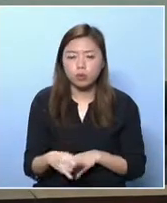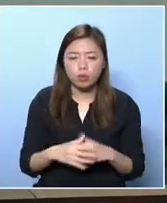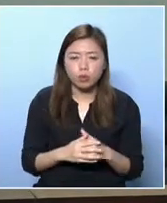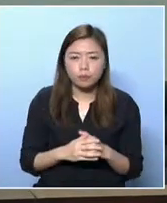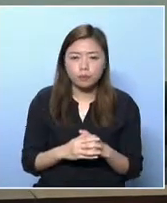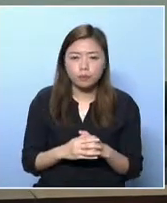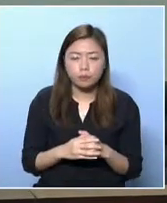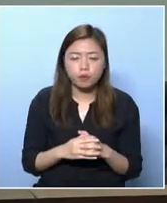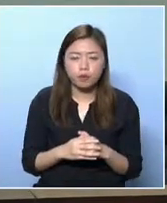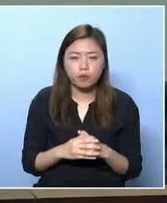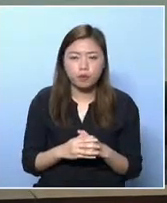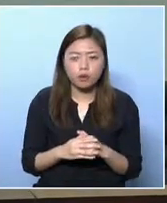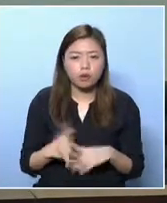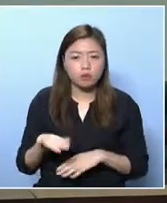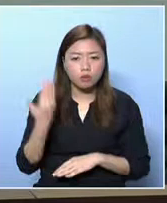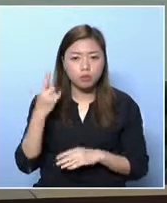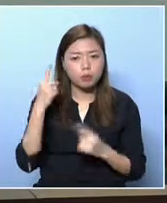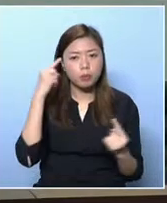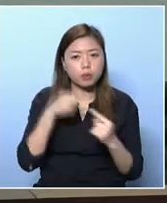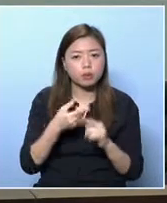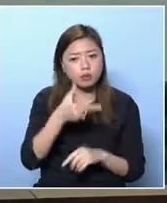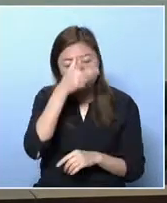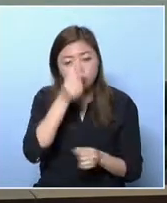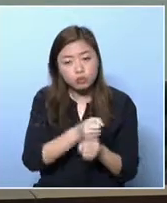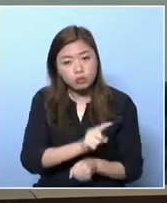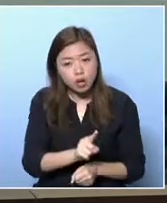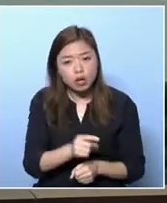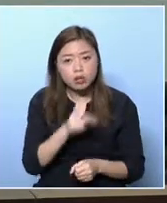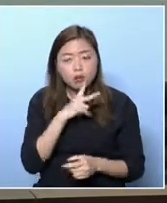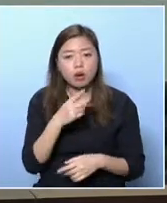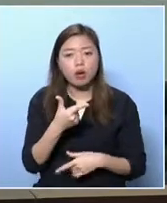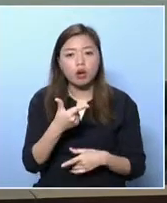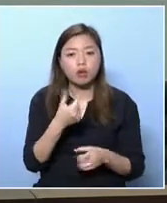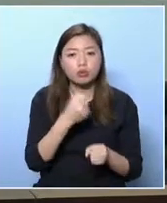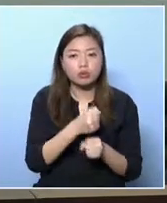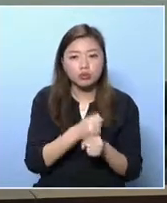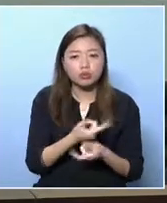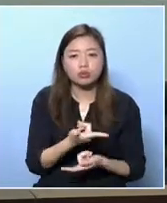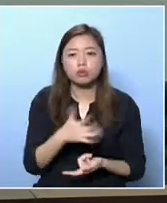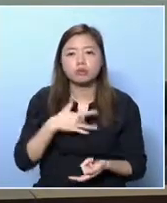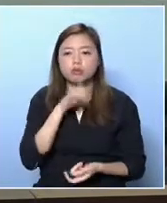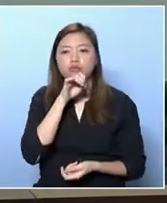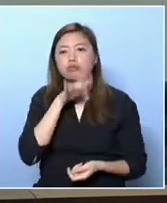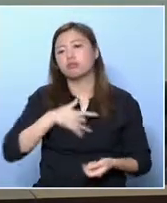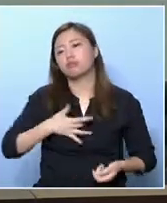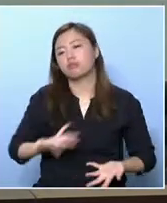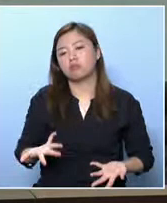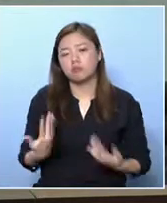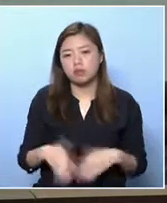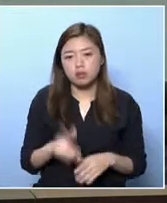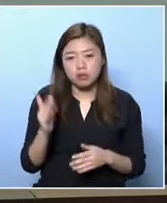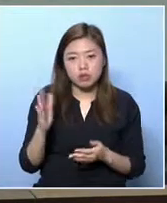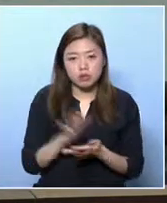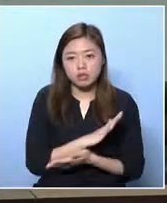not really helpful. And let's look at what the government did in the past. We have the working family